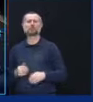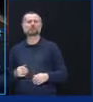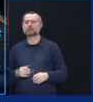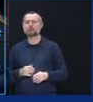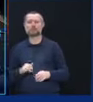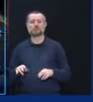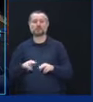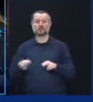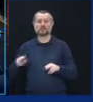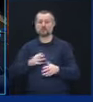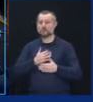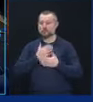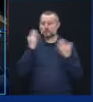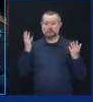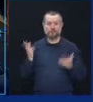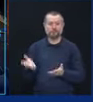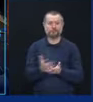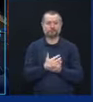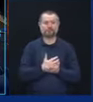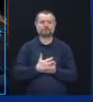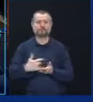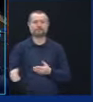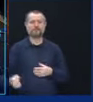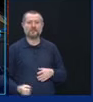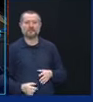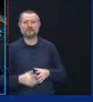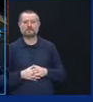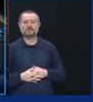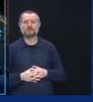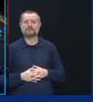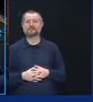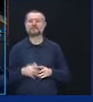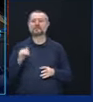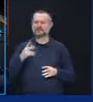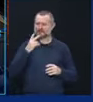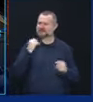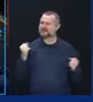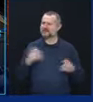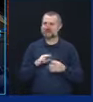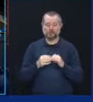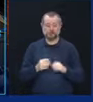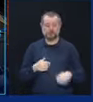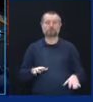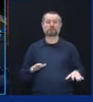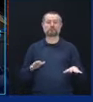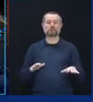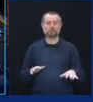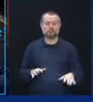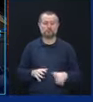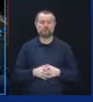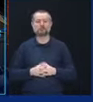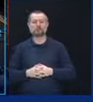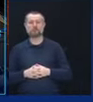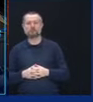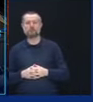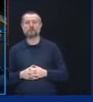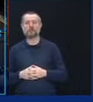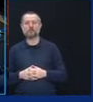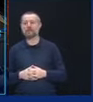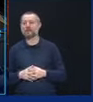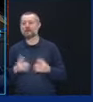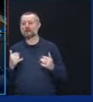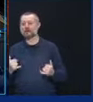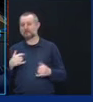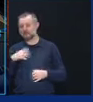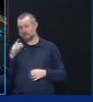bed capacity. These numbers are frightening numbers. And so why don't you look at this from a practical point of